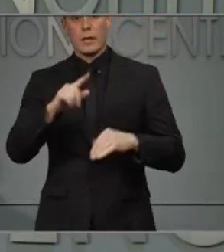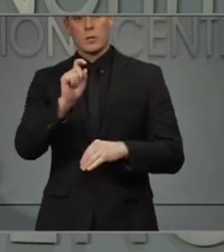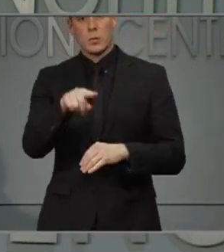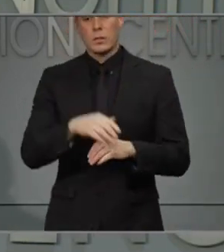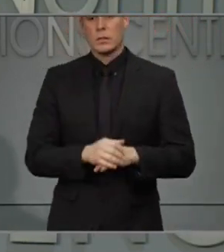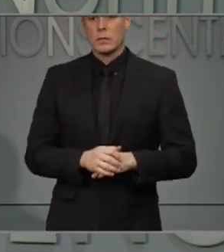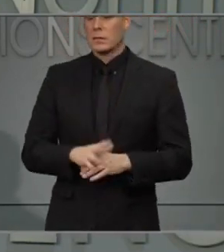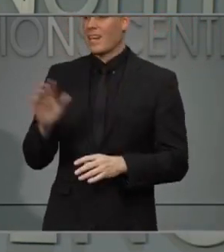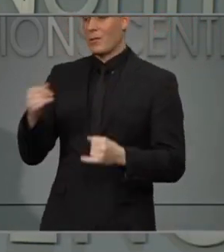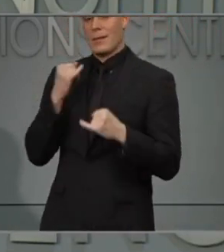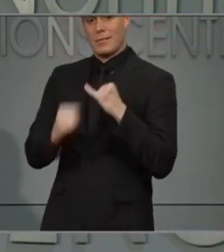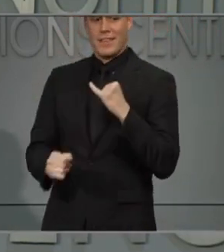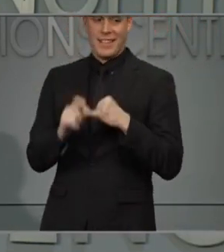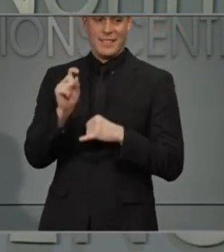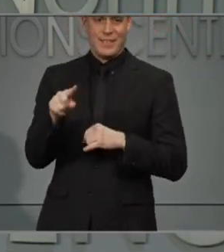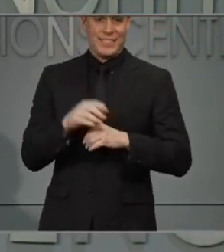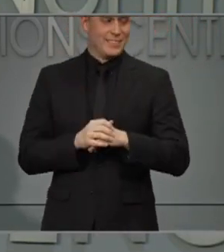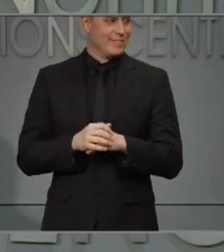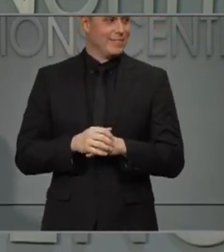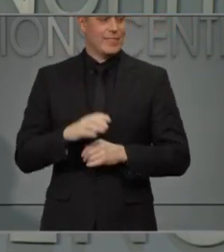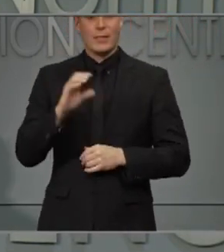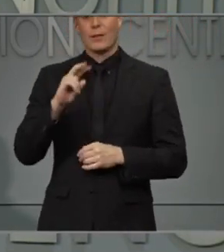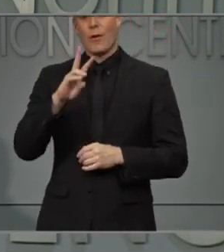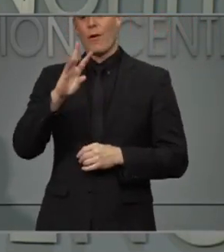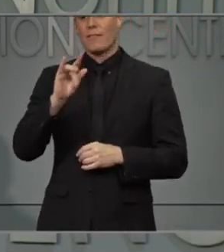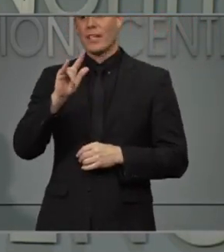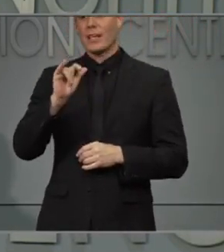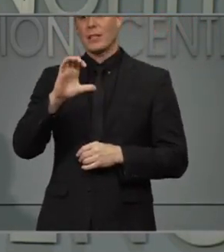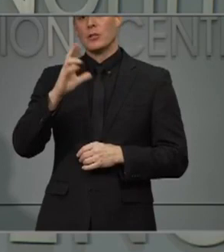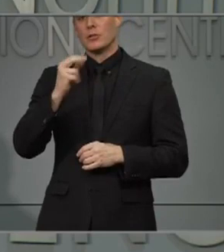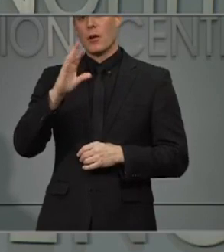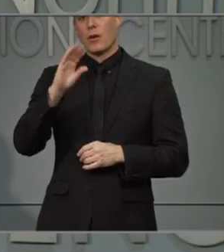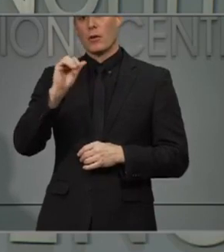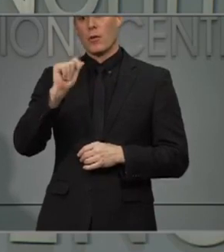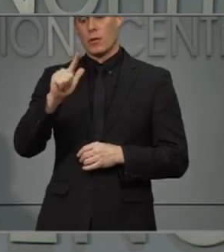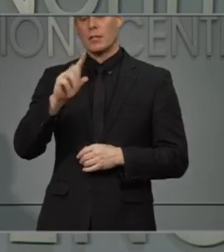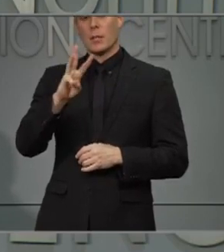This will be our final question Cole Del Charco WUNC.